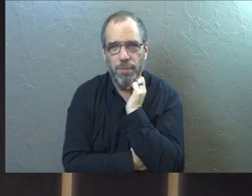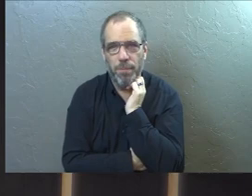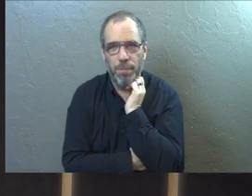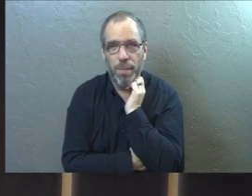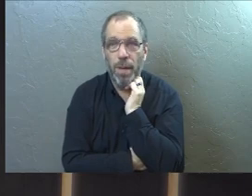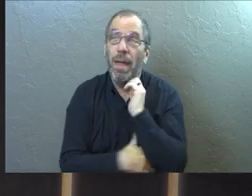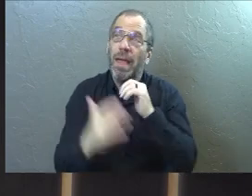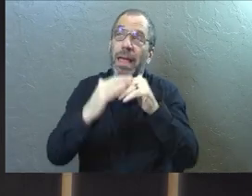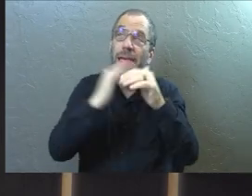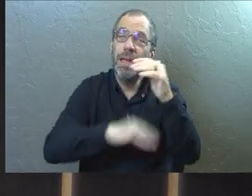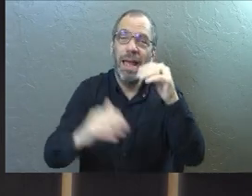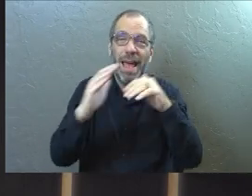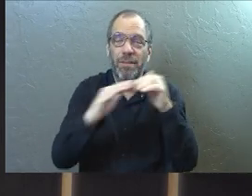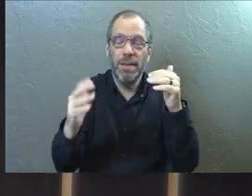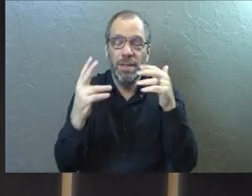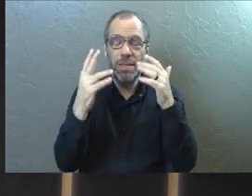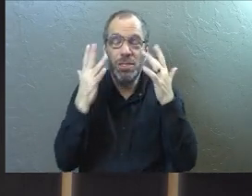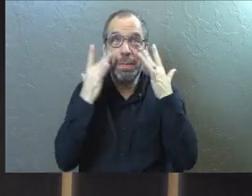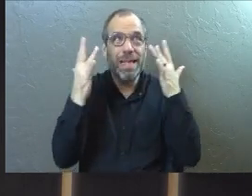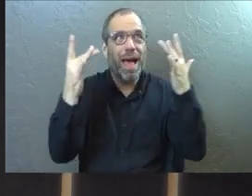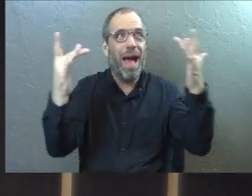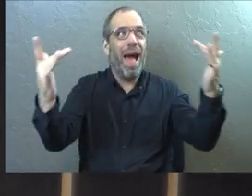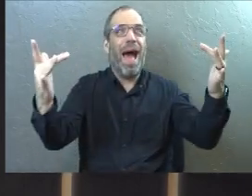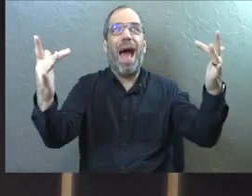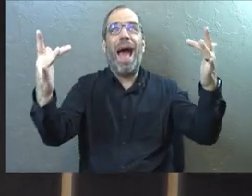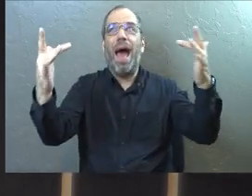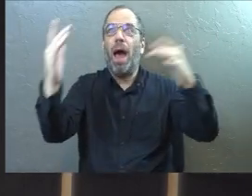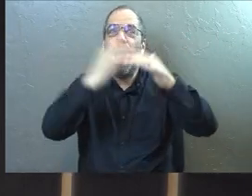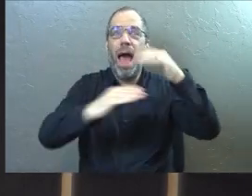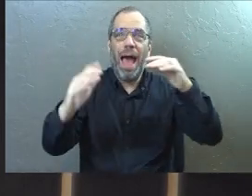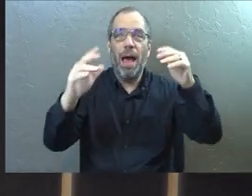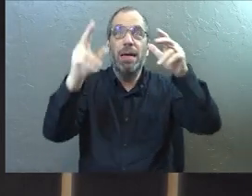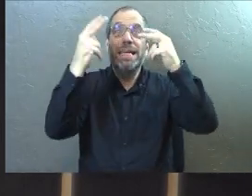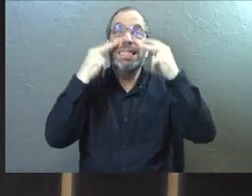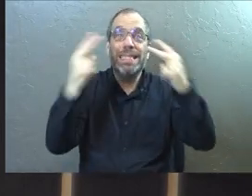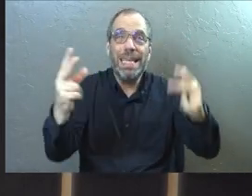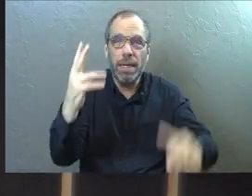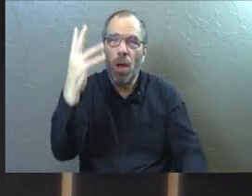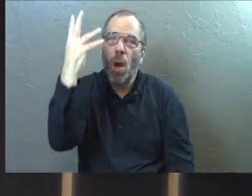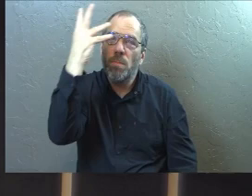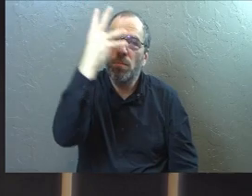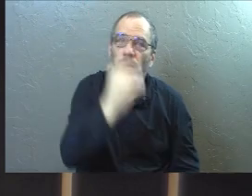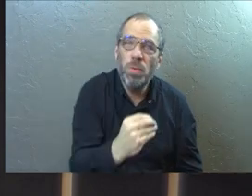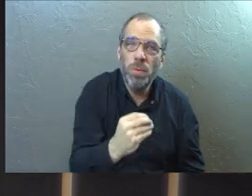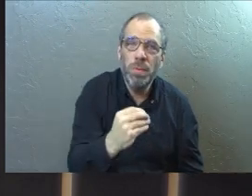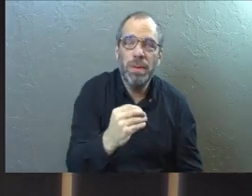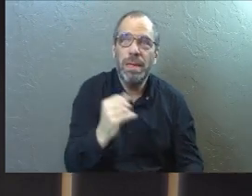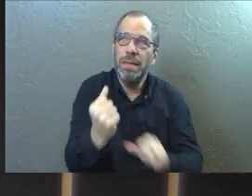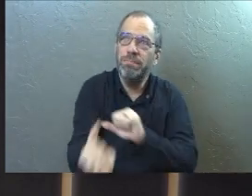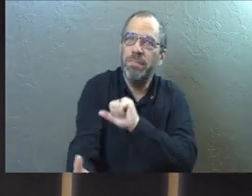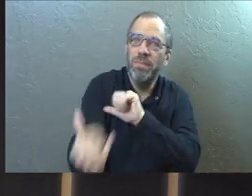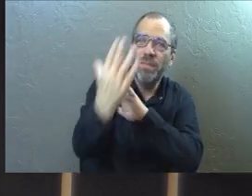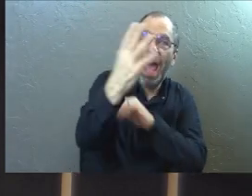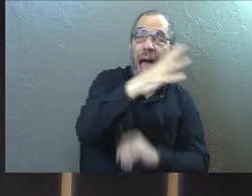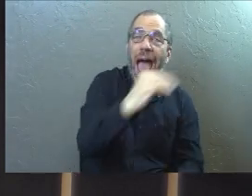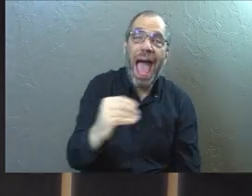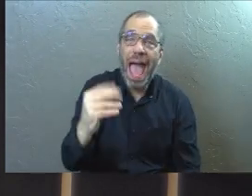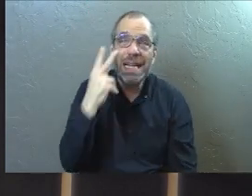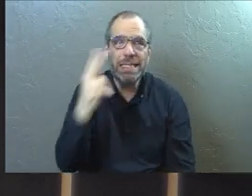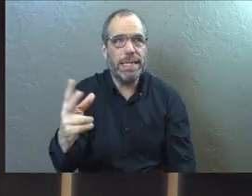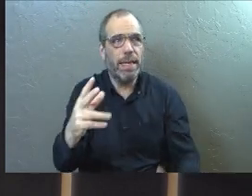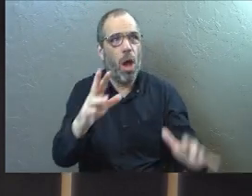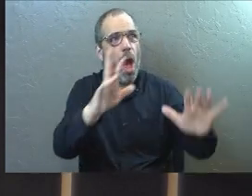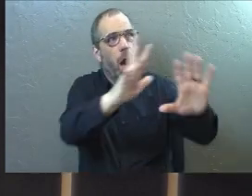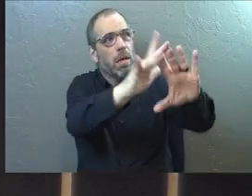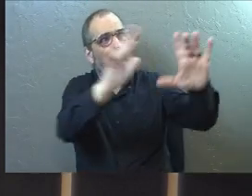In glory, she will get sight. In glory, she will see beauty and the face of God. And she will see